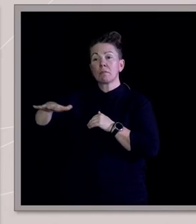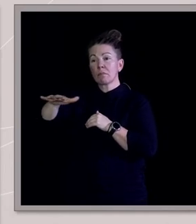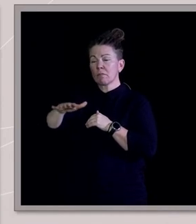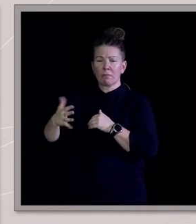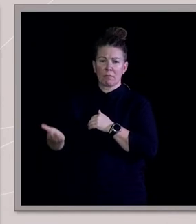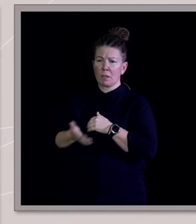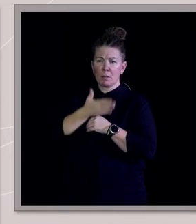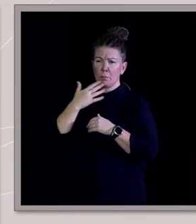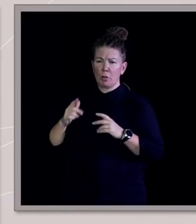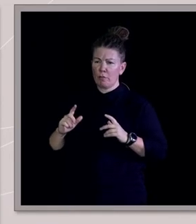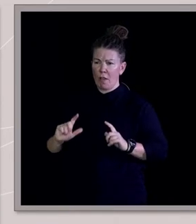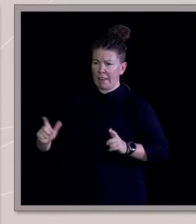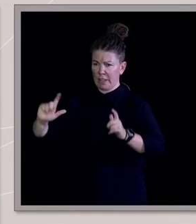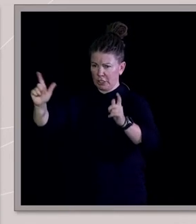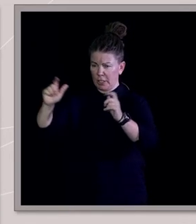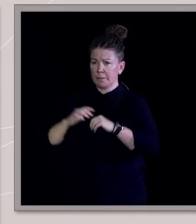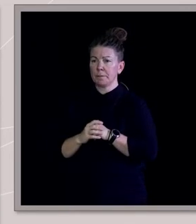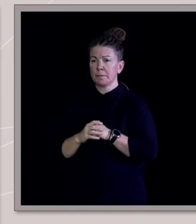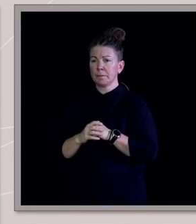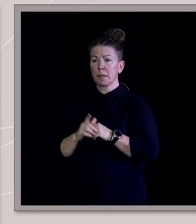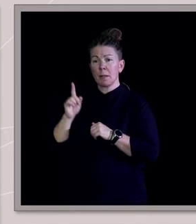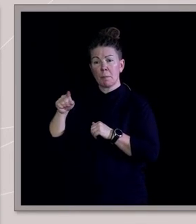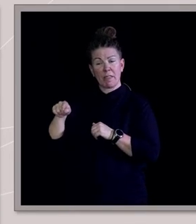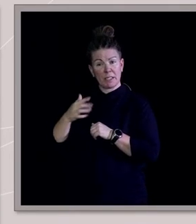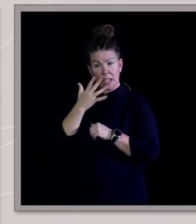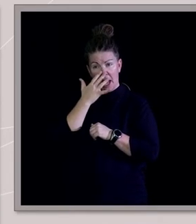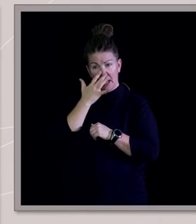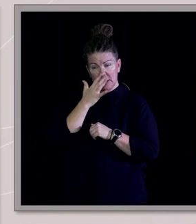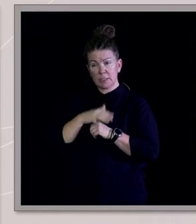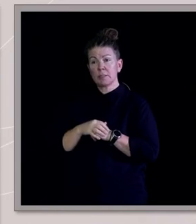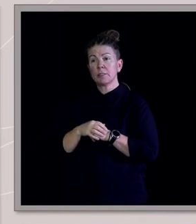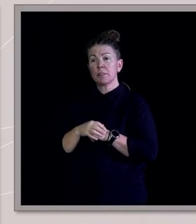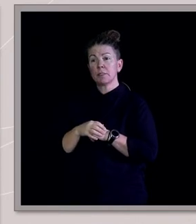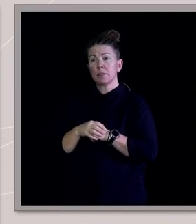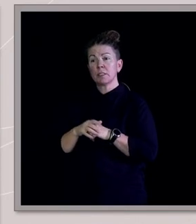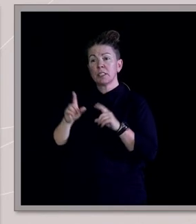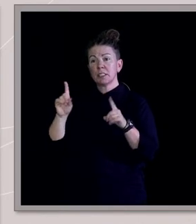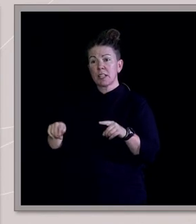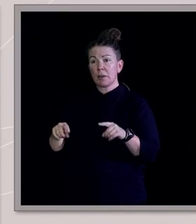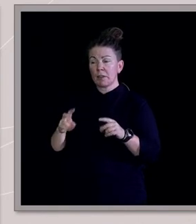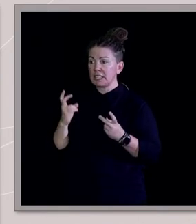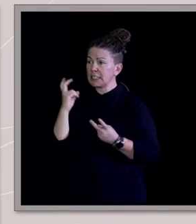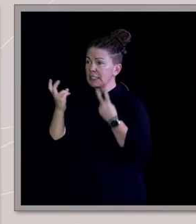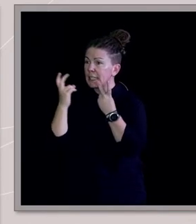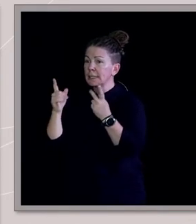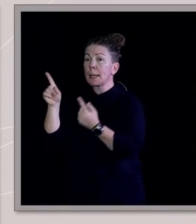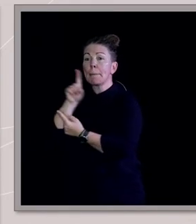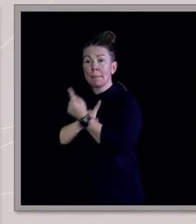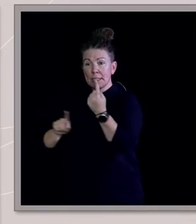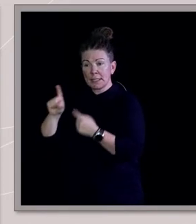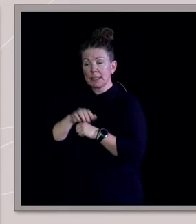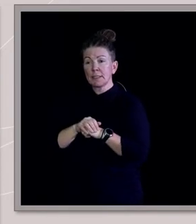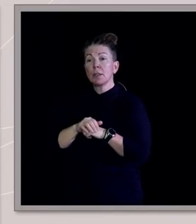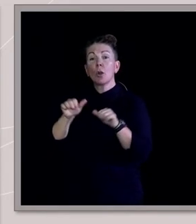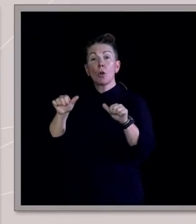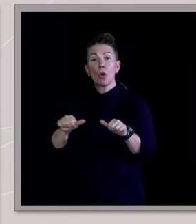many beautiful adventures we had all the time. But around this age, we started to have these seekers meetings where, all right, the